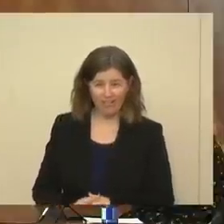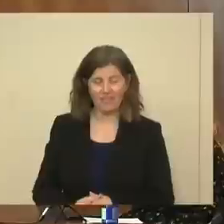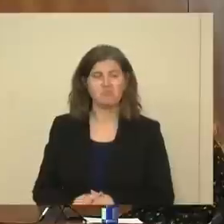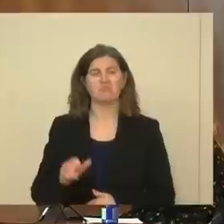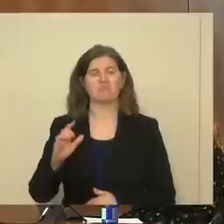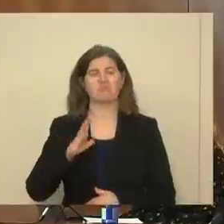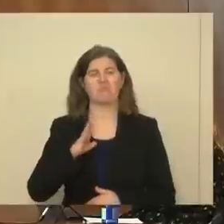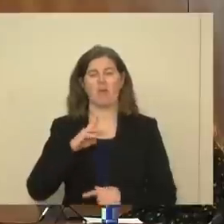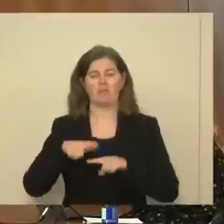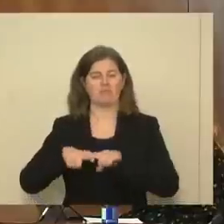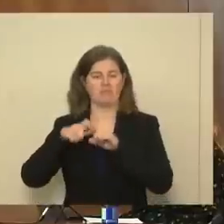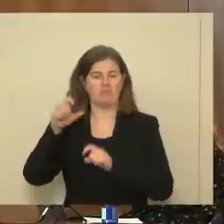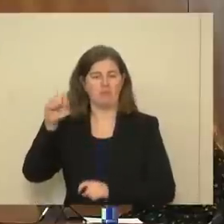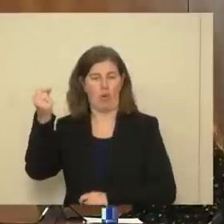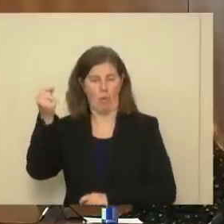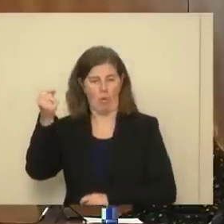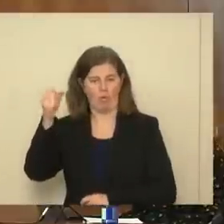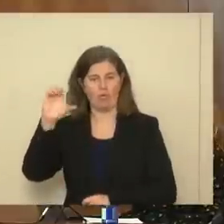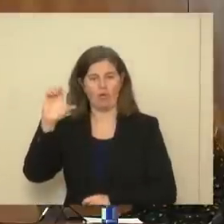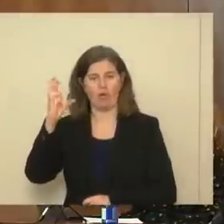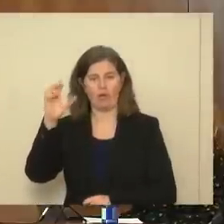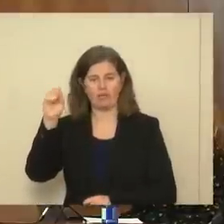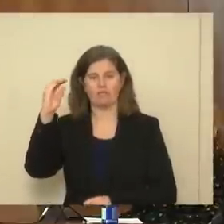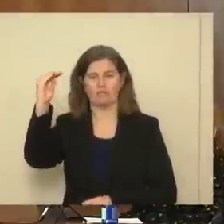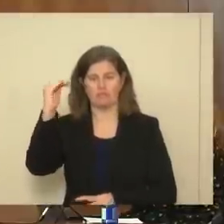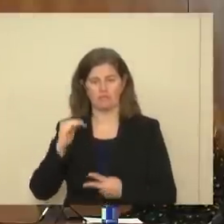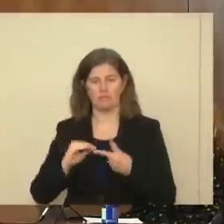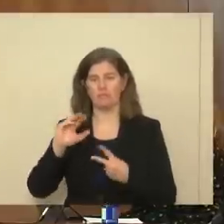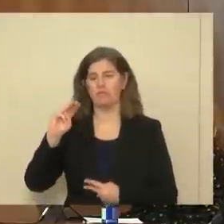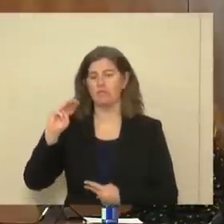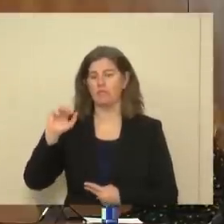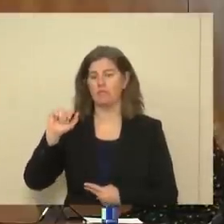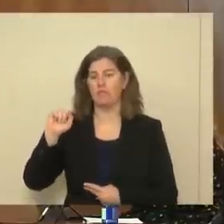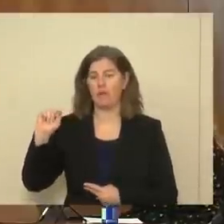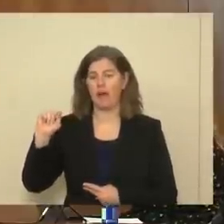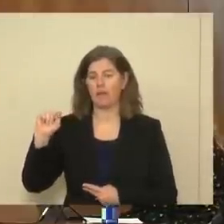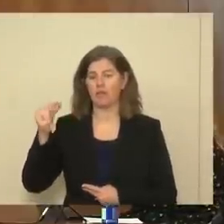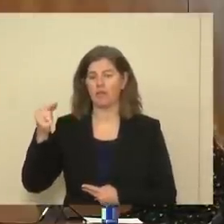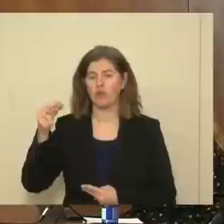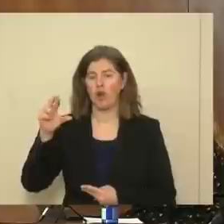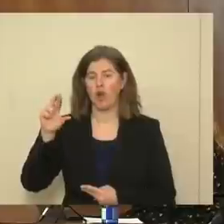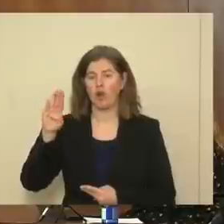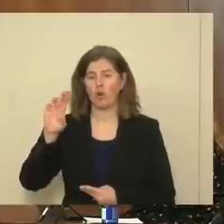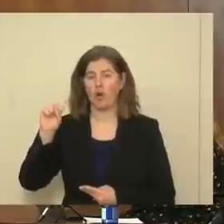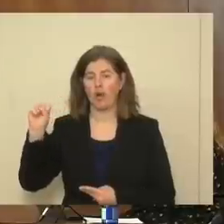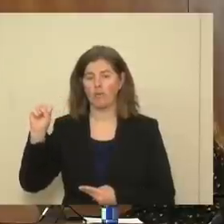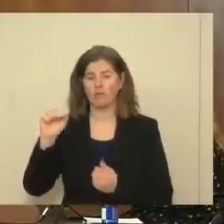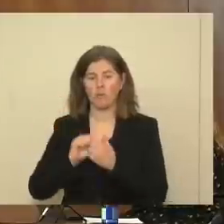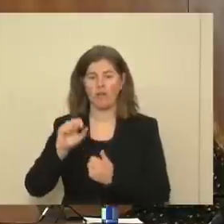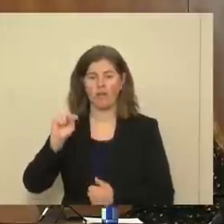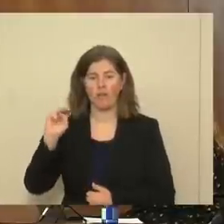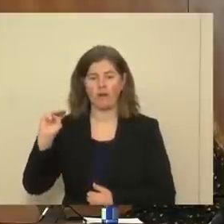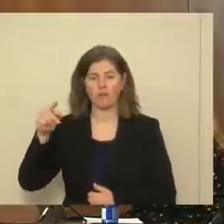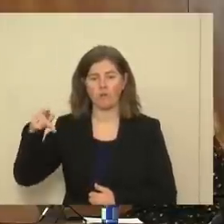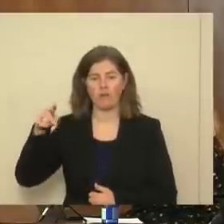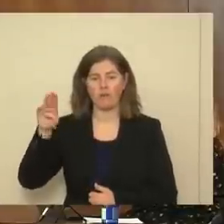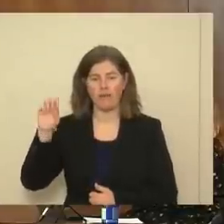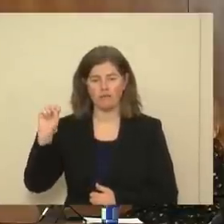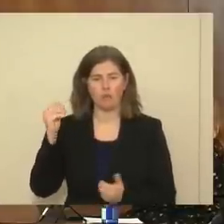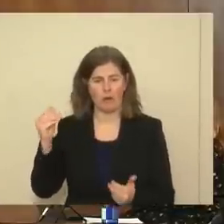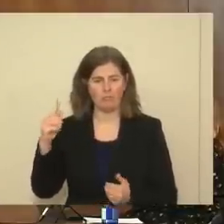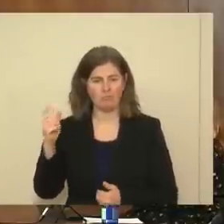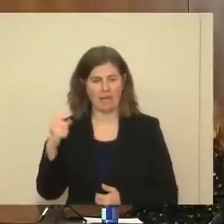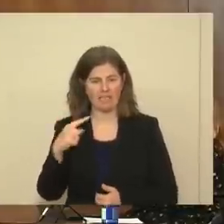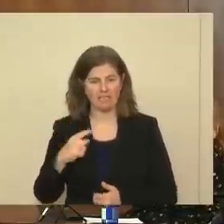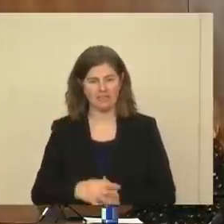All right. I'm going to mute Chris. Chris, we'll come back to you. I'll go to Matt Grubbs with New Mexico PBS. Matt, you are unmuted. Go right ahead.